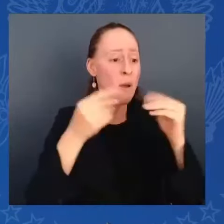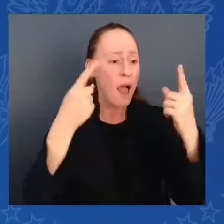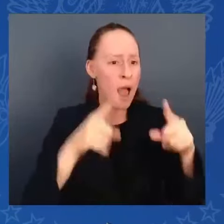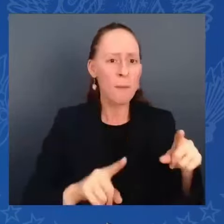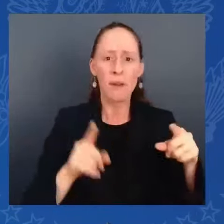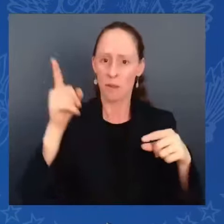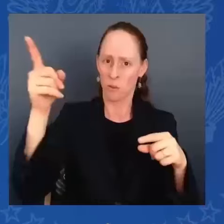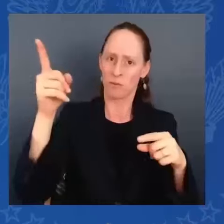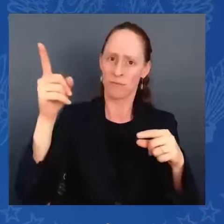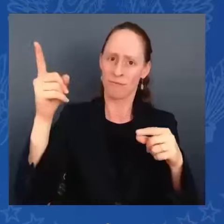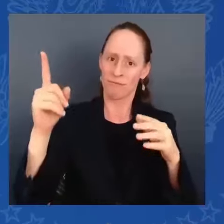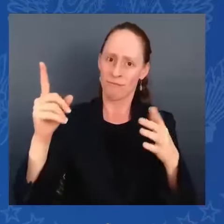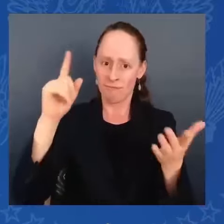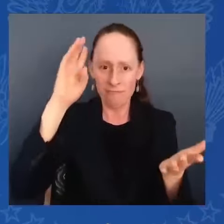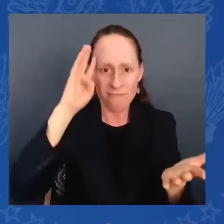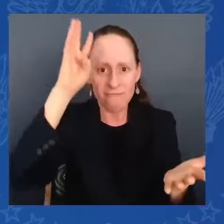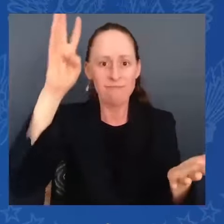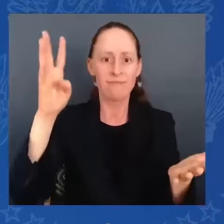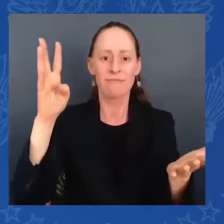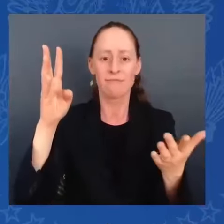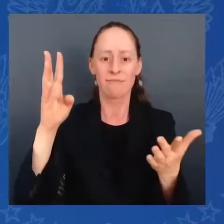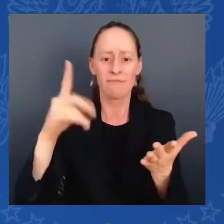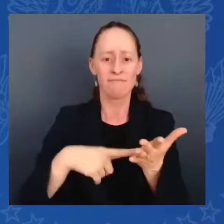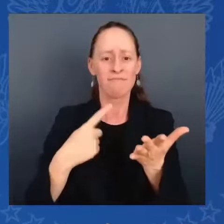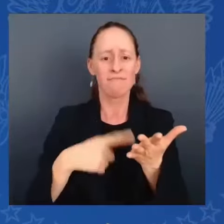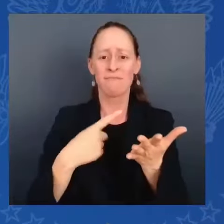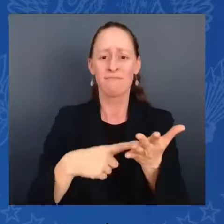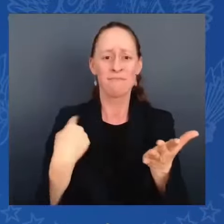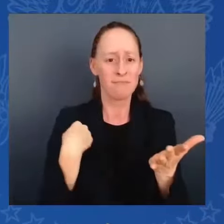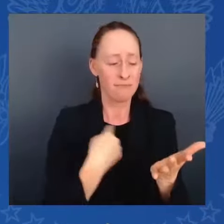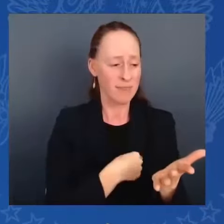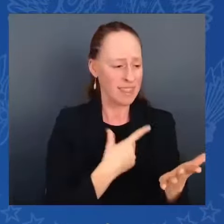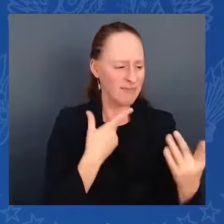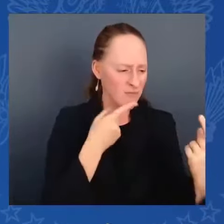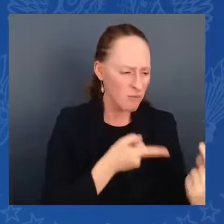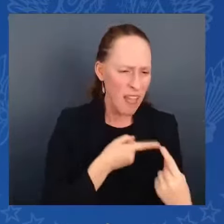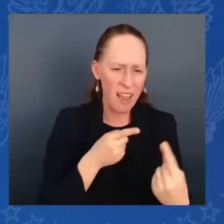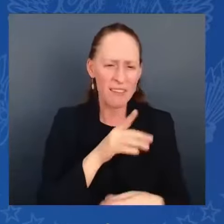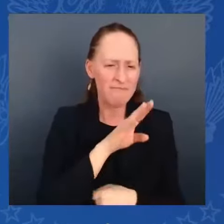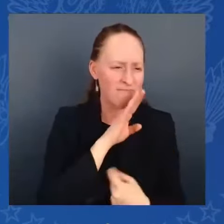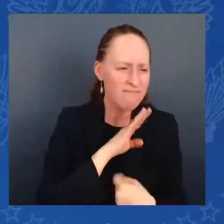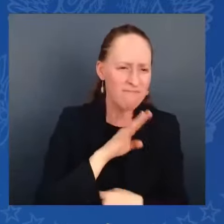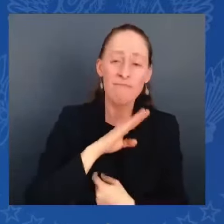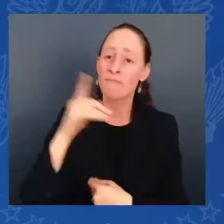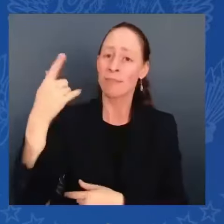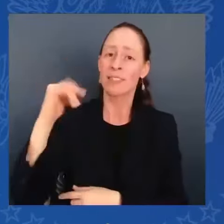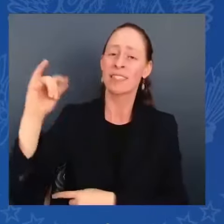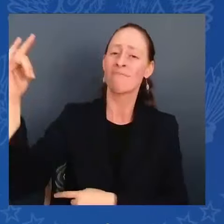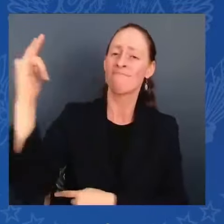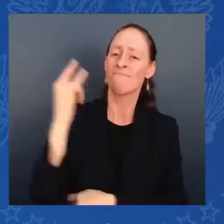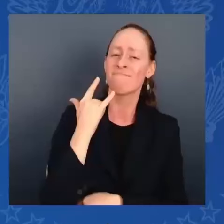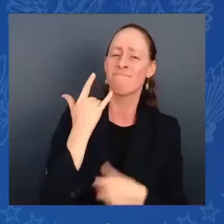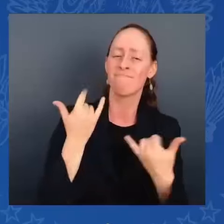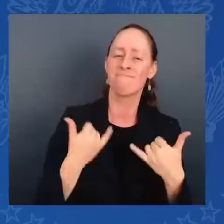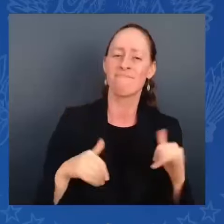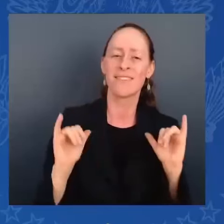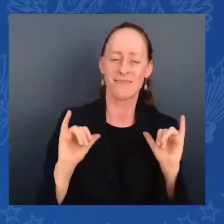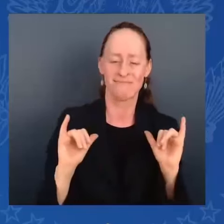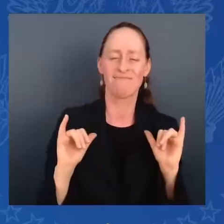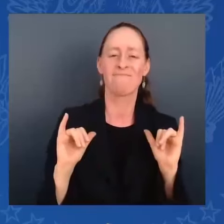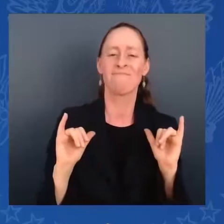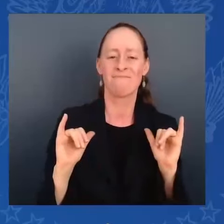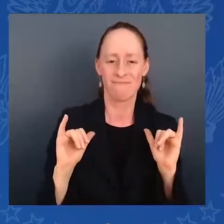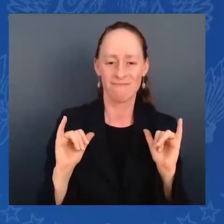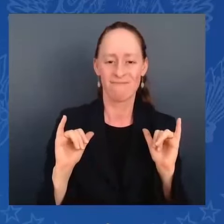us in the story of this country that is yet unwritten so that we might always live by your example. Finally,